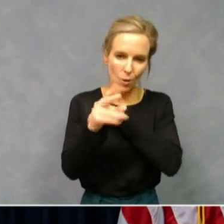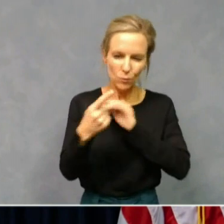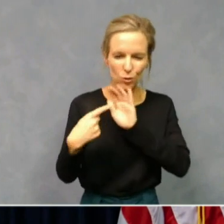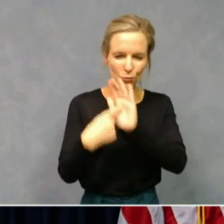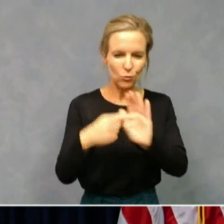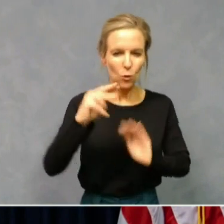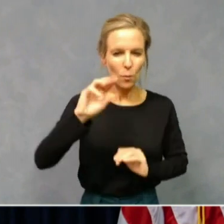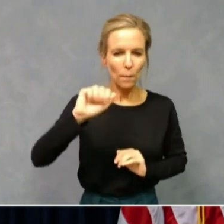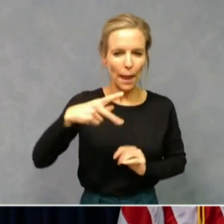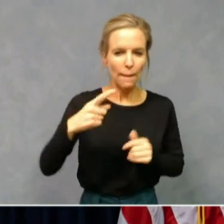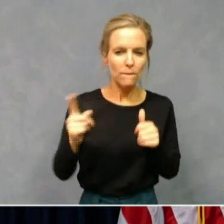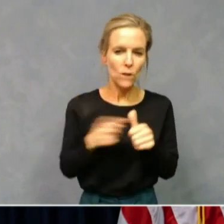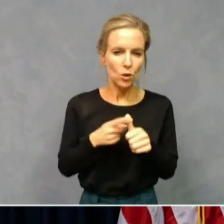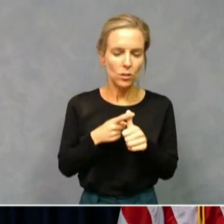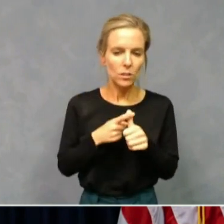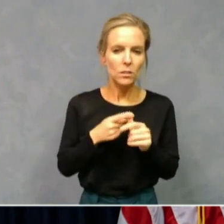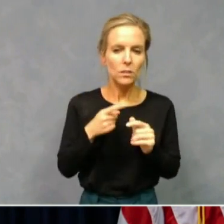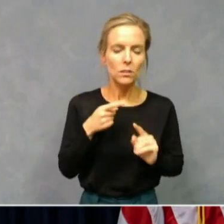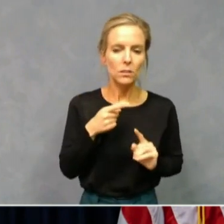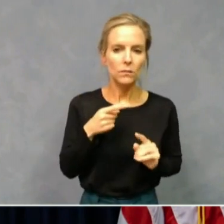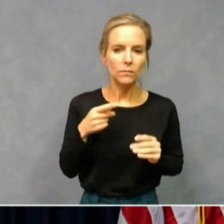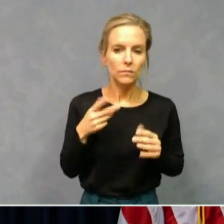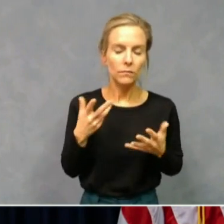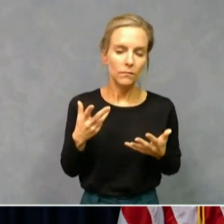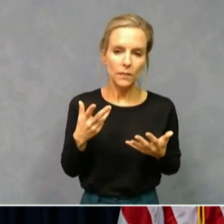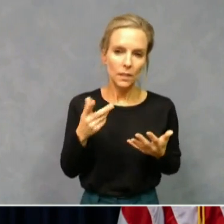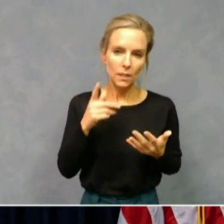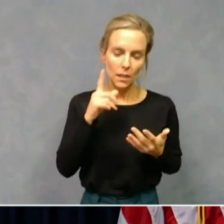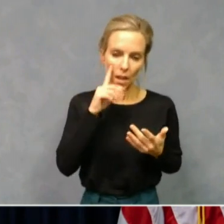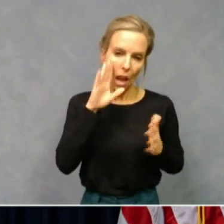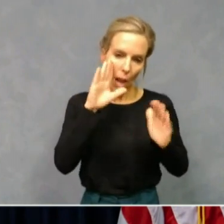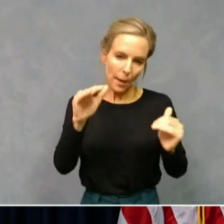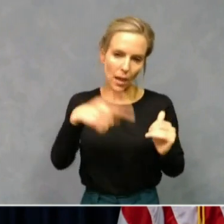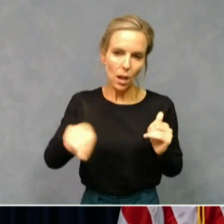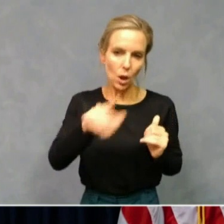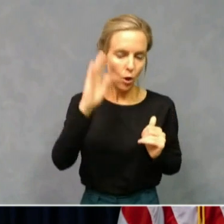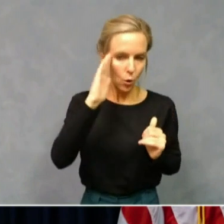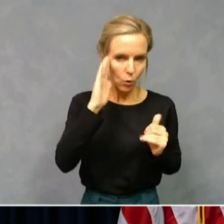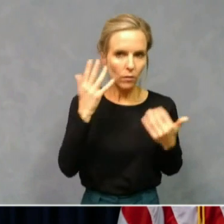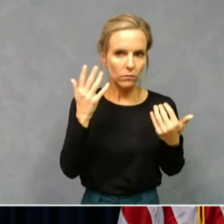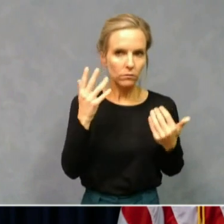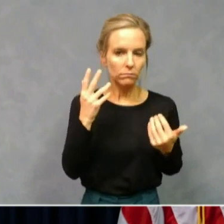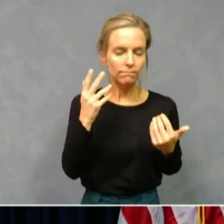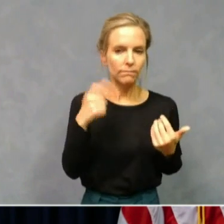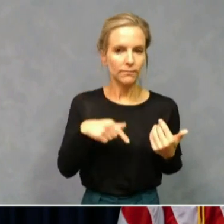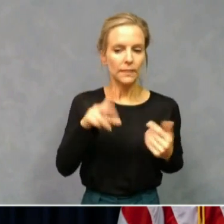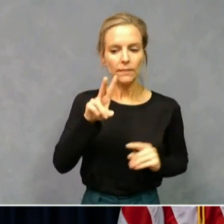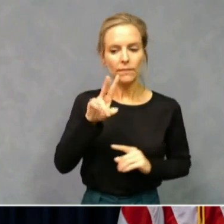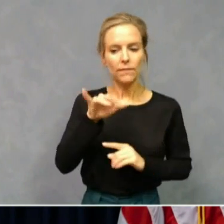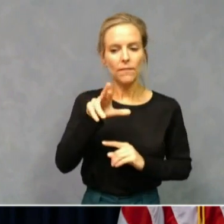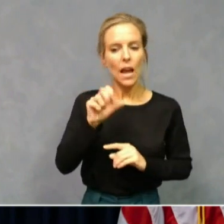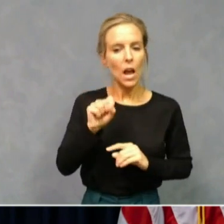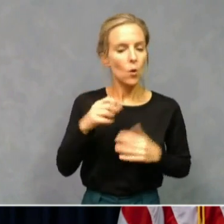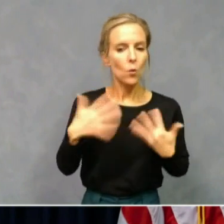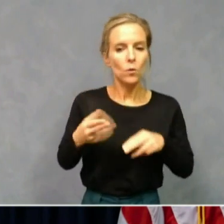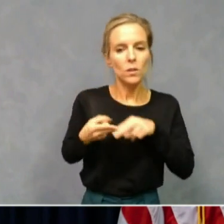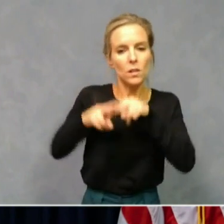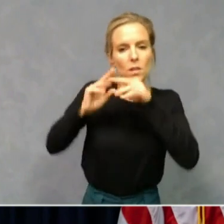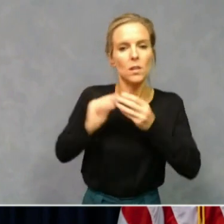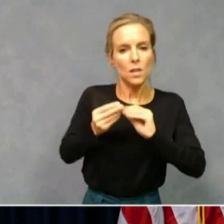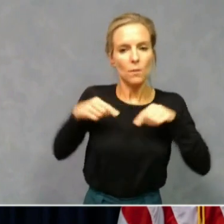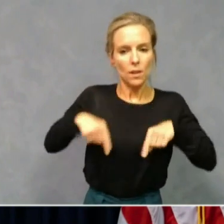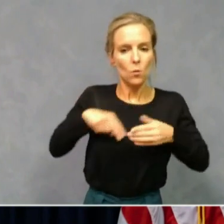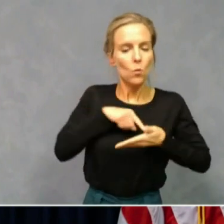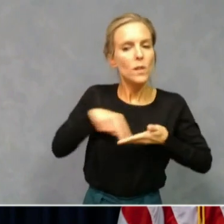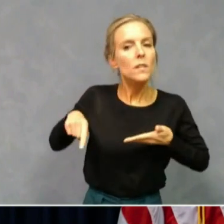It's probably not unexpected, but as this virus has only increased this week, the